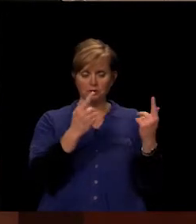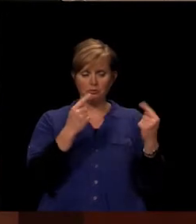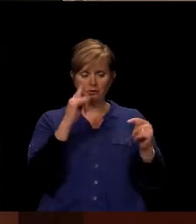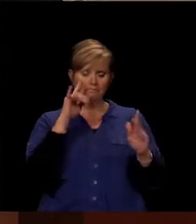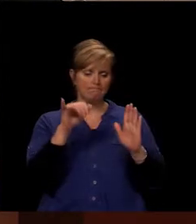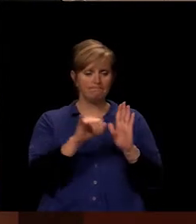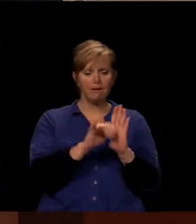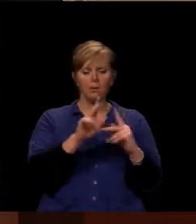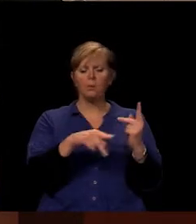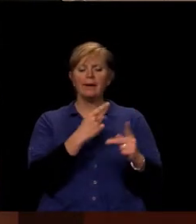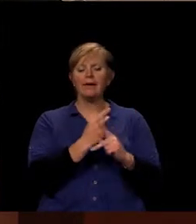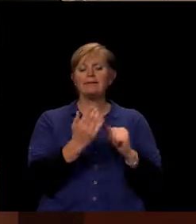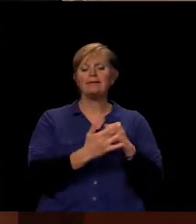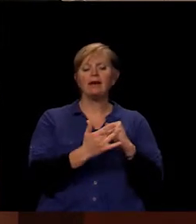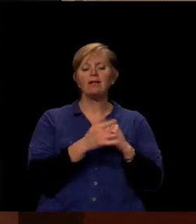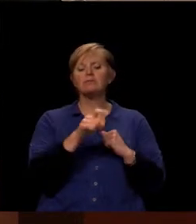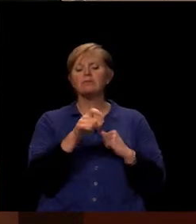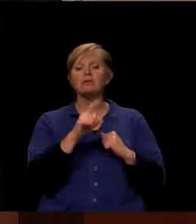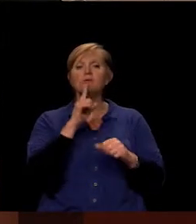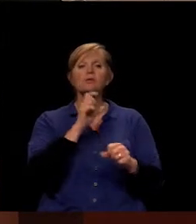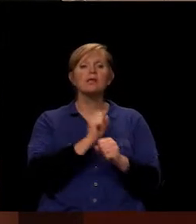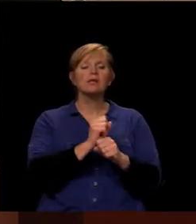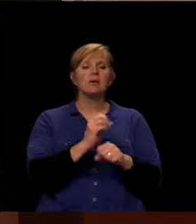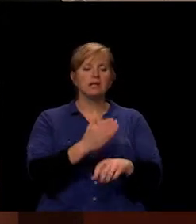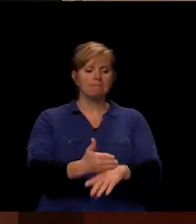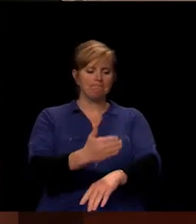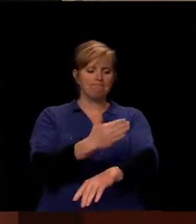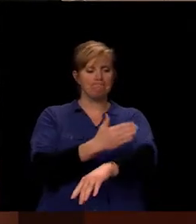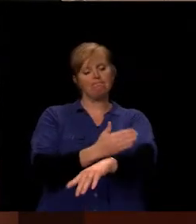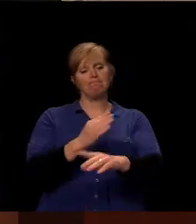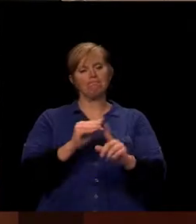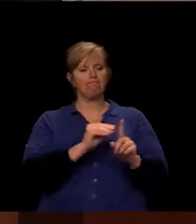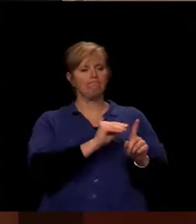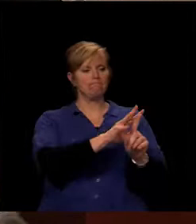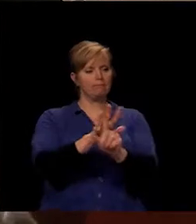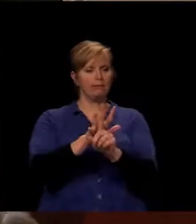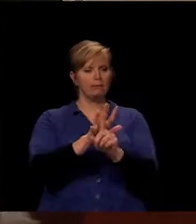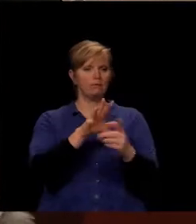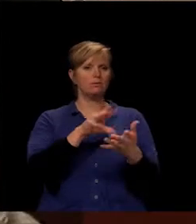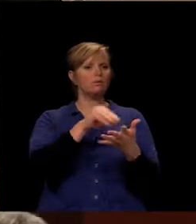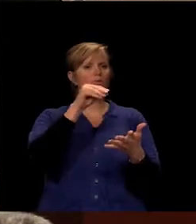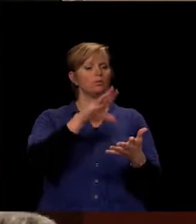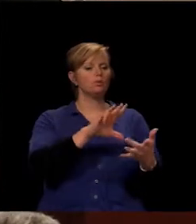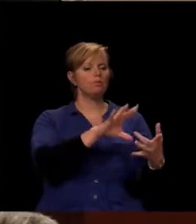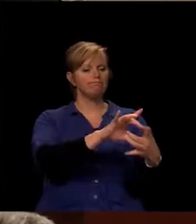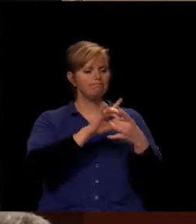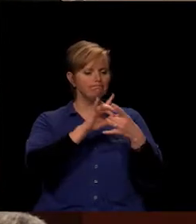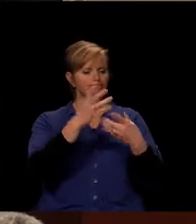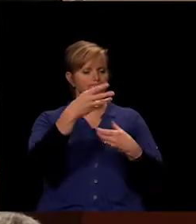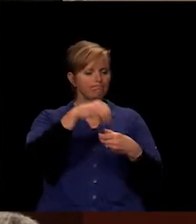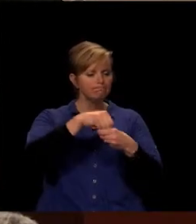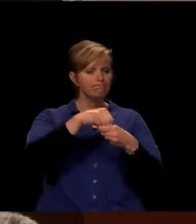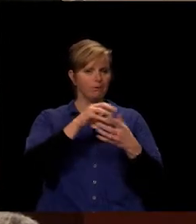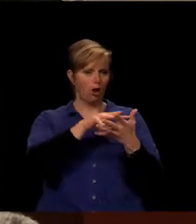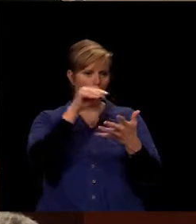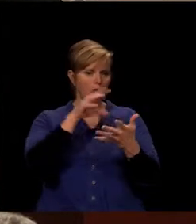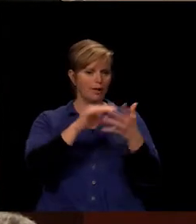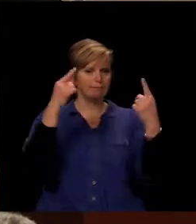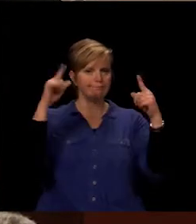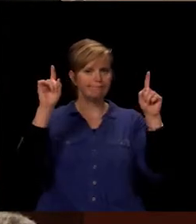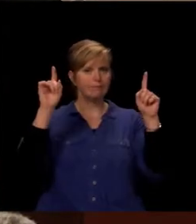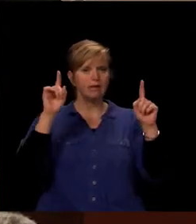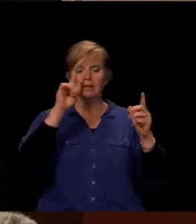type of technology needed that would truly make an impact on students student engagement, learning, and achievement. We've